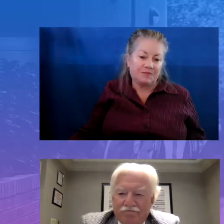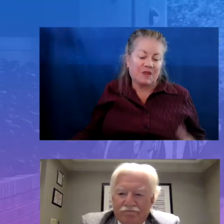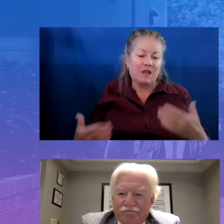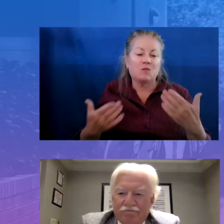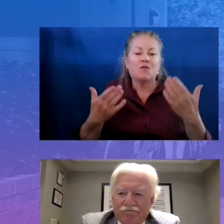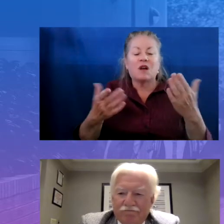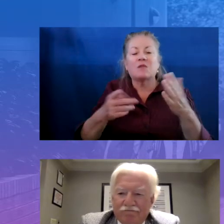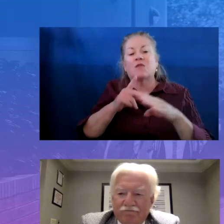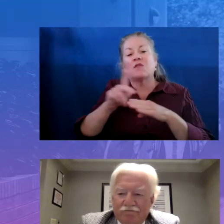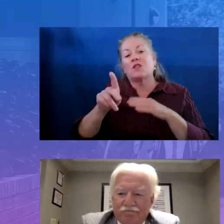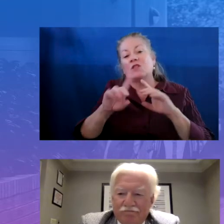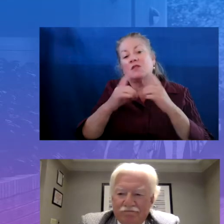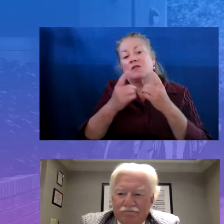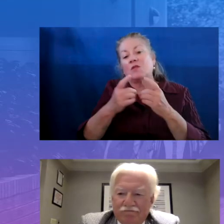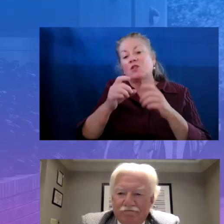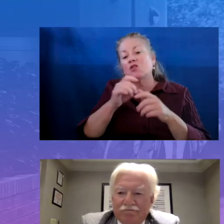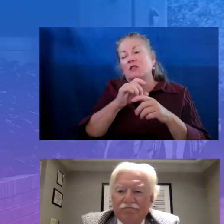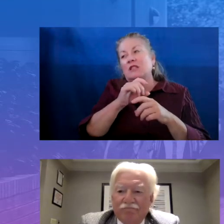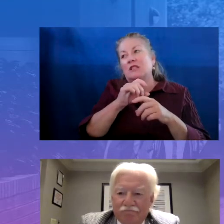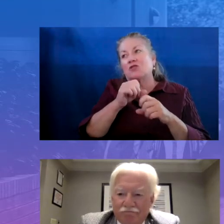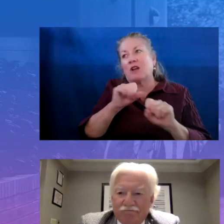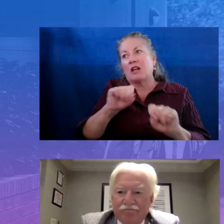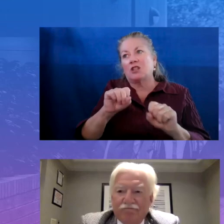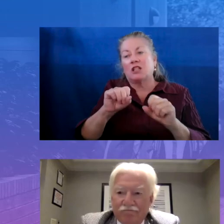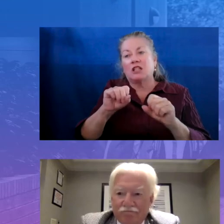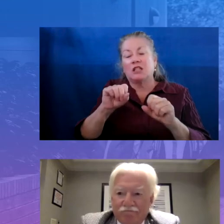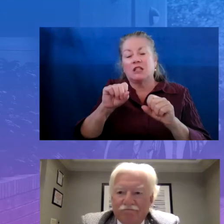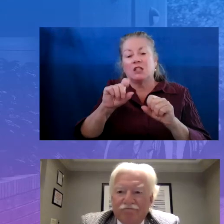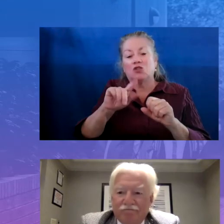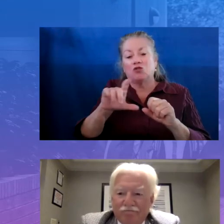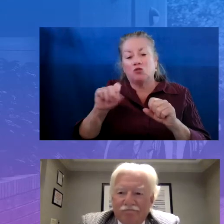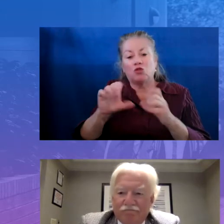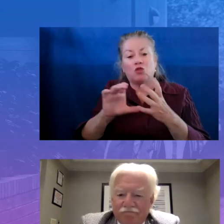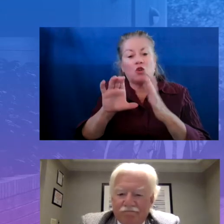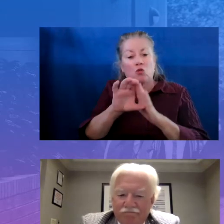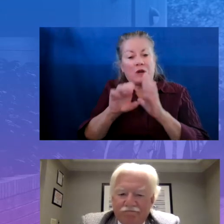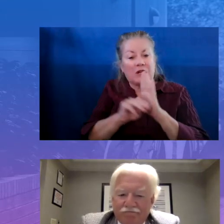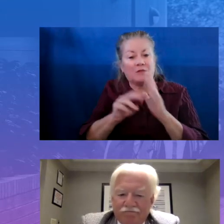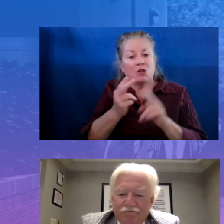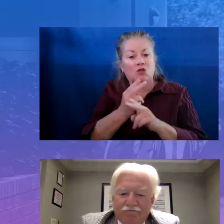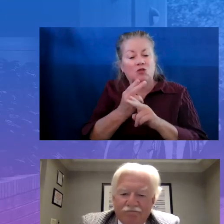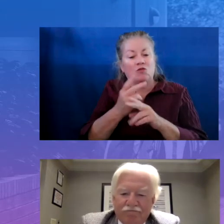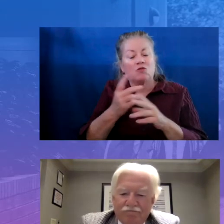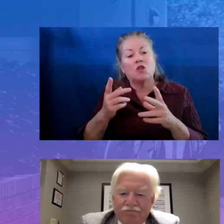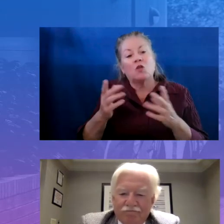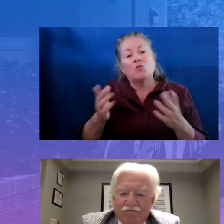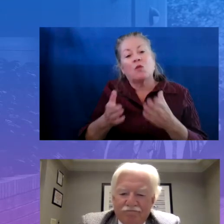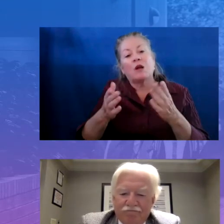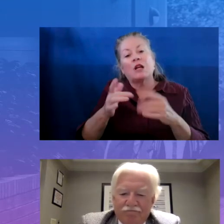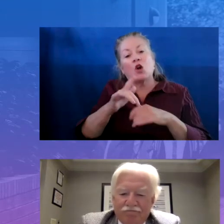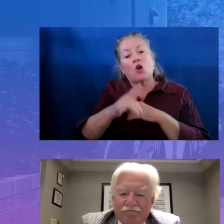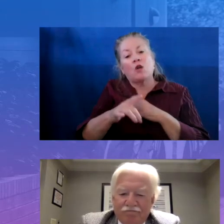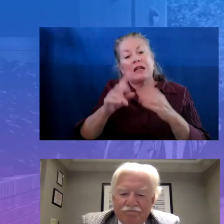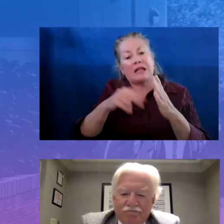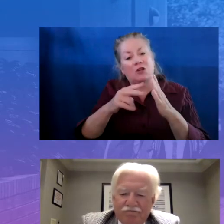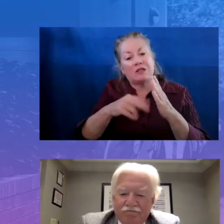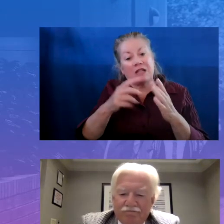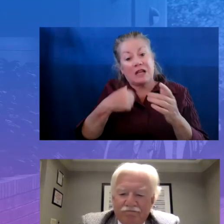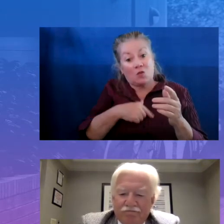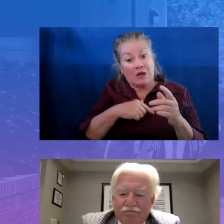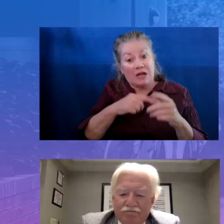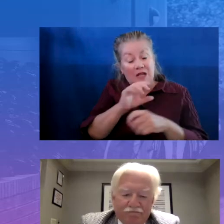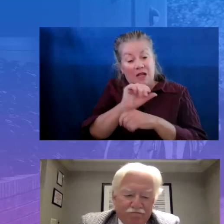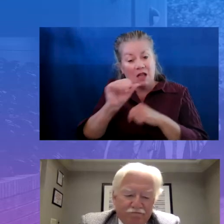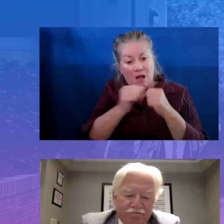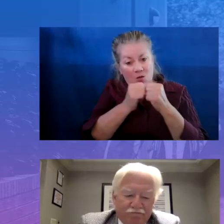strategies, tools, and curriculum that the school is using for promoting early literacy. And we, as the collaborator at Cradle to